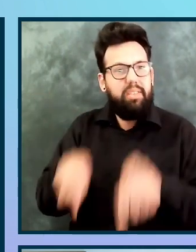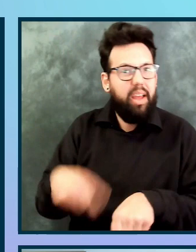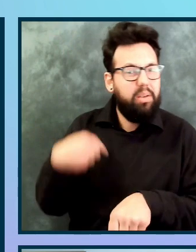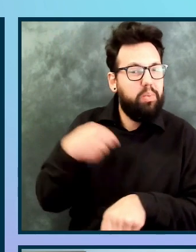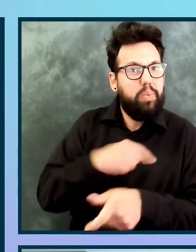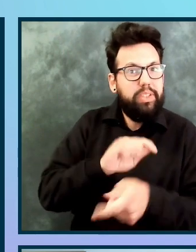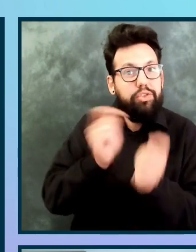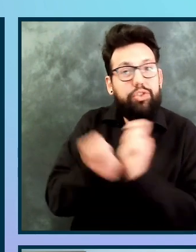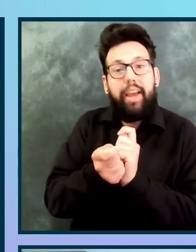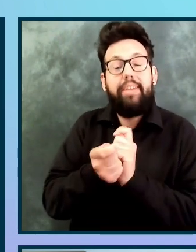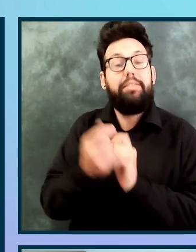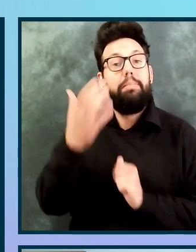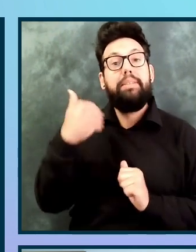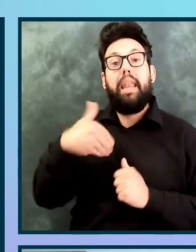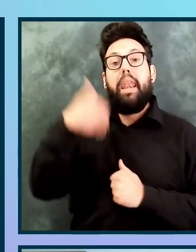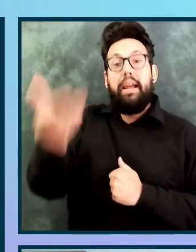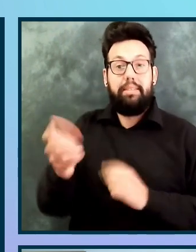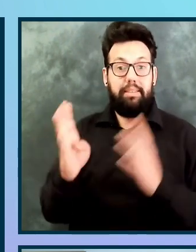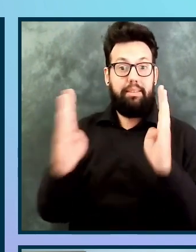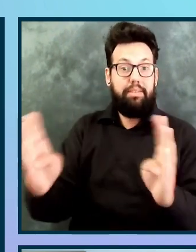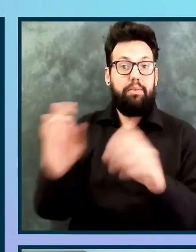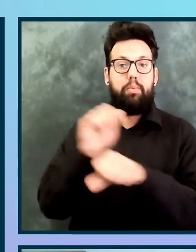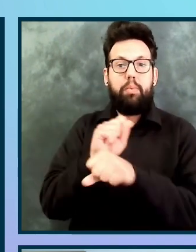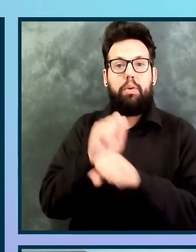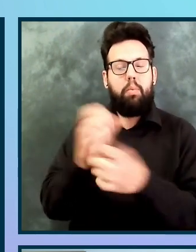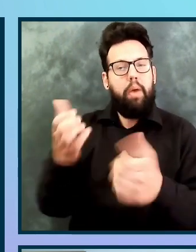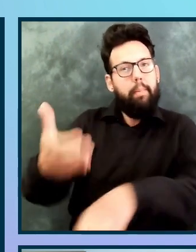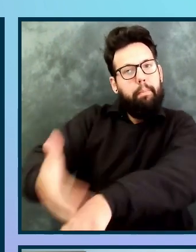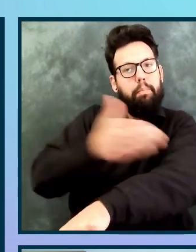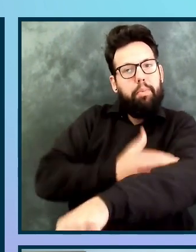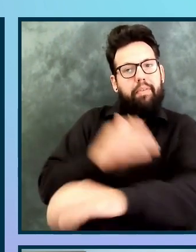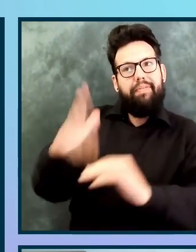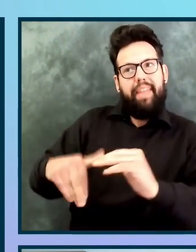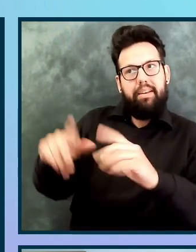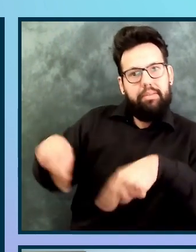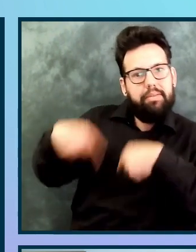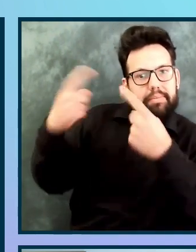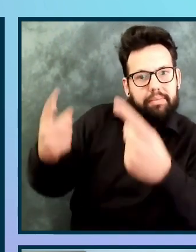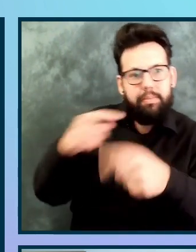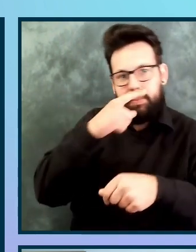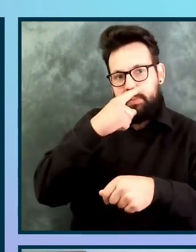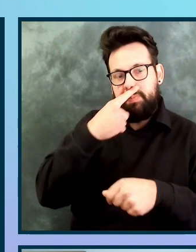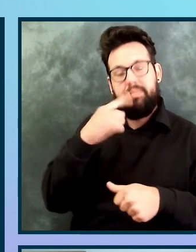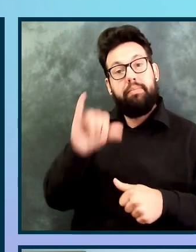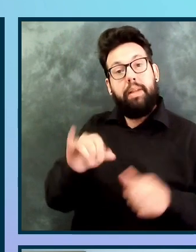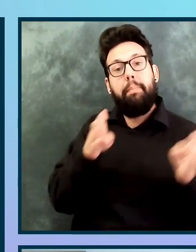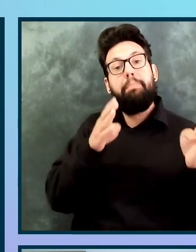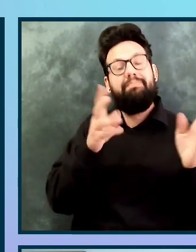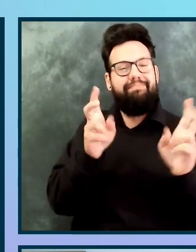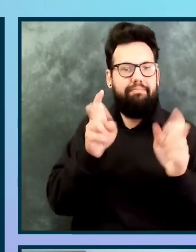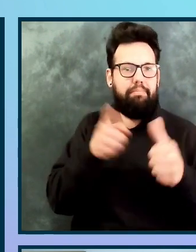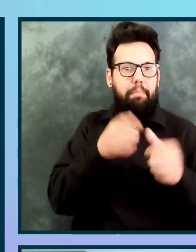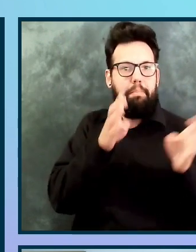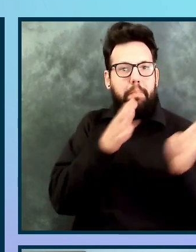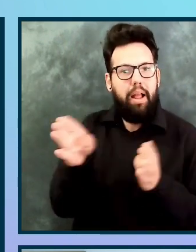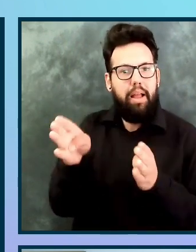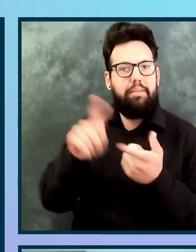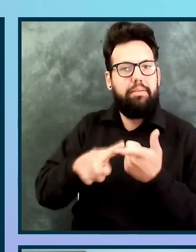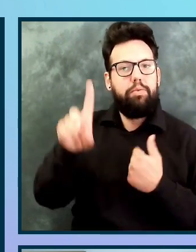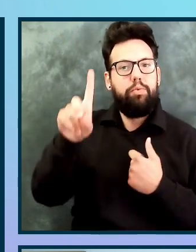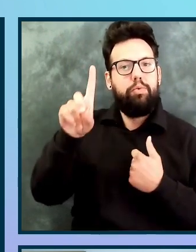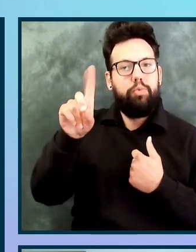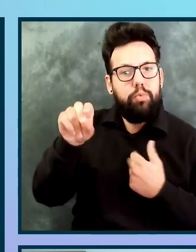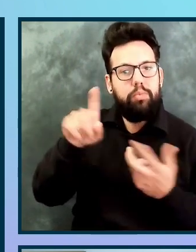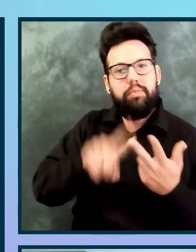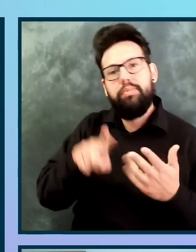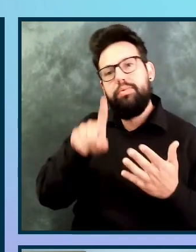make the next cycle improved. See, the key with plan do check act is it's an innovative process. We're